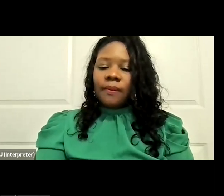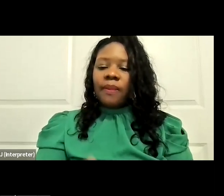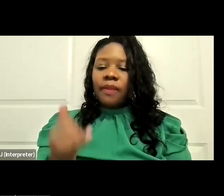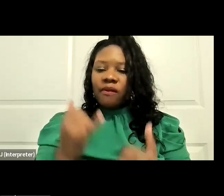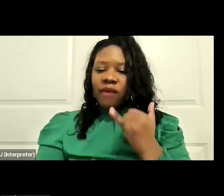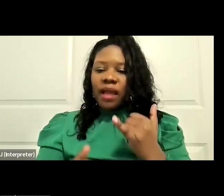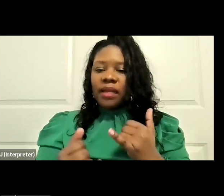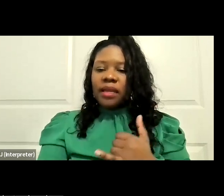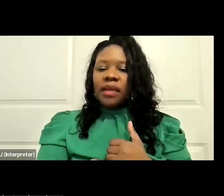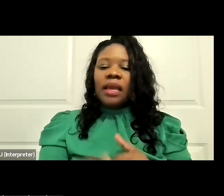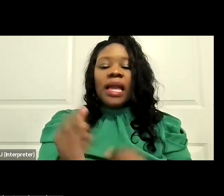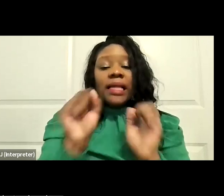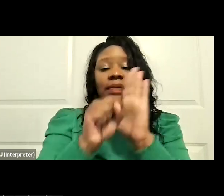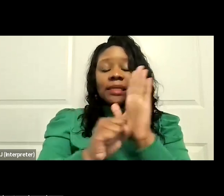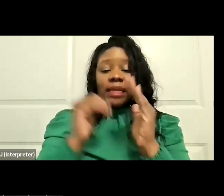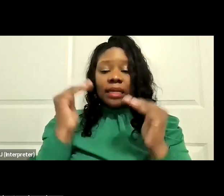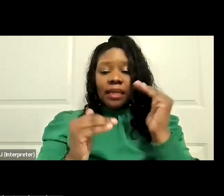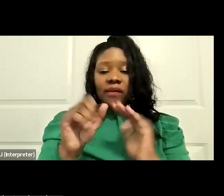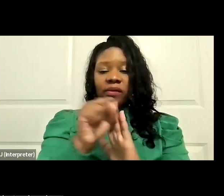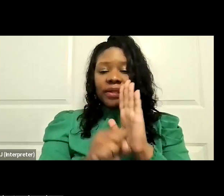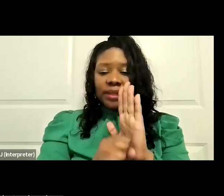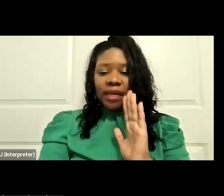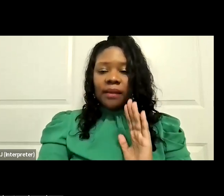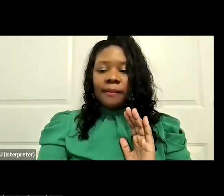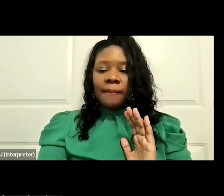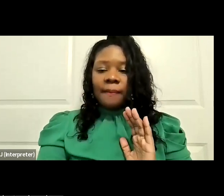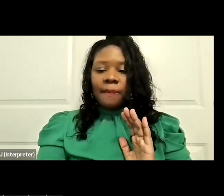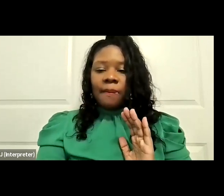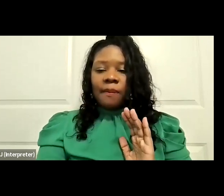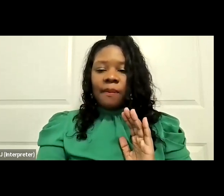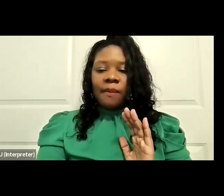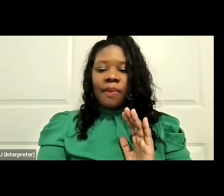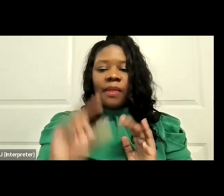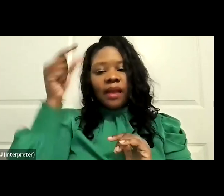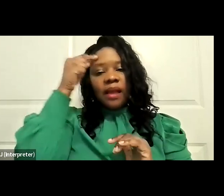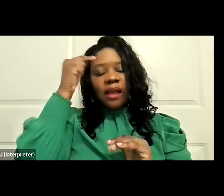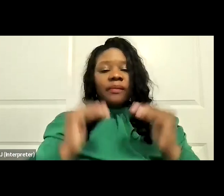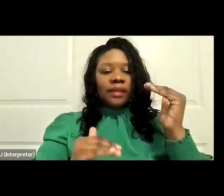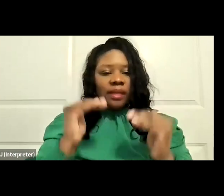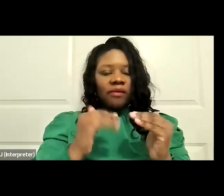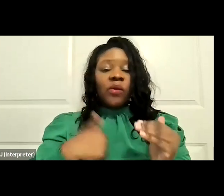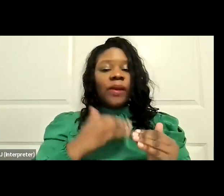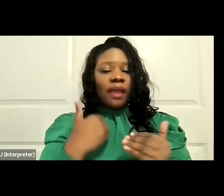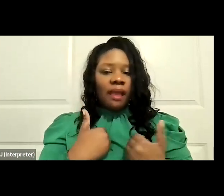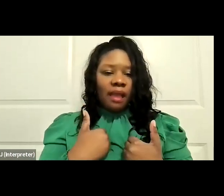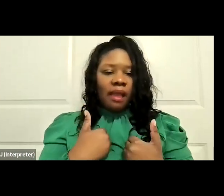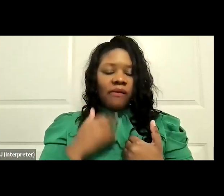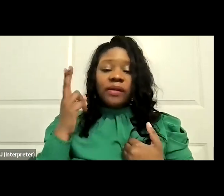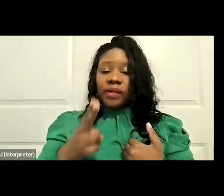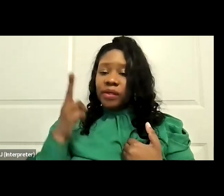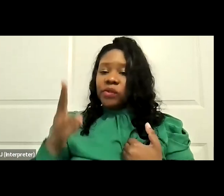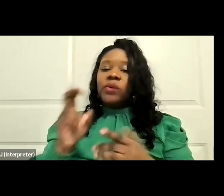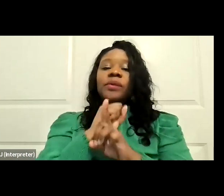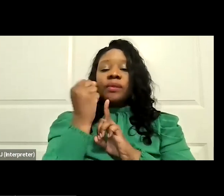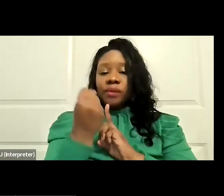at the state level, the state legislative level and our state government level, we have a historic circumstance.